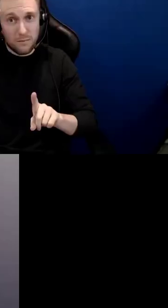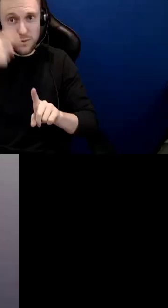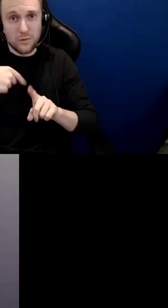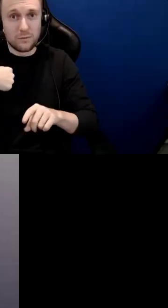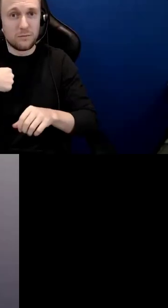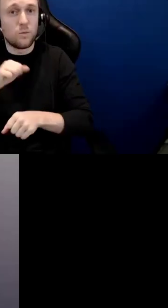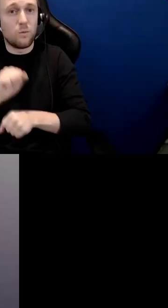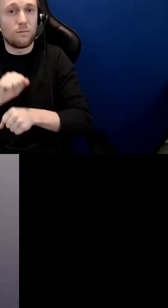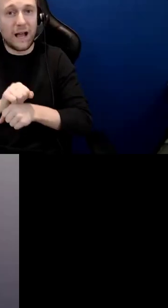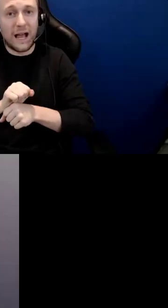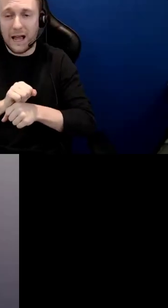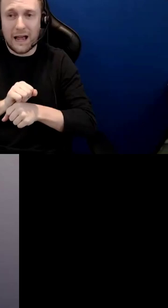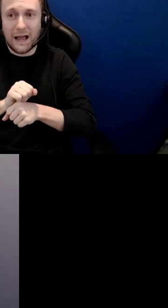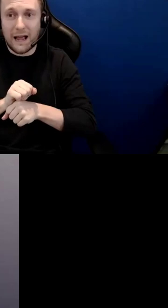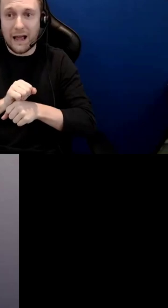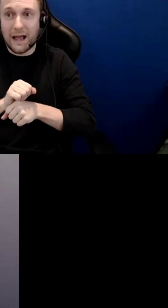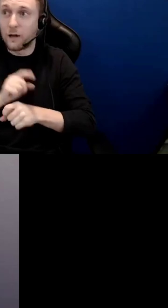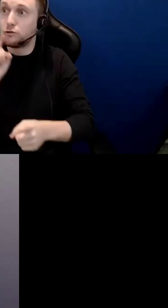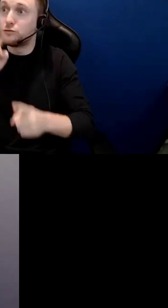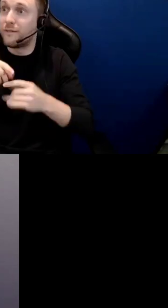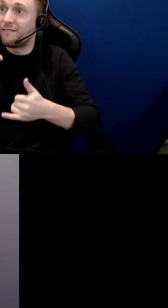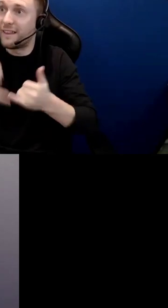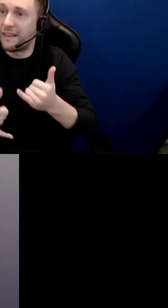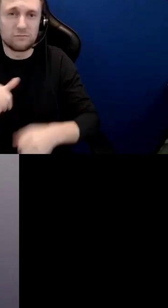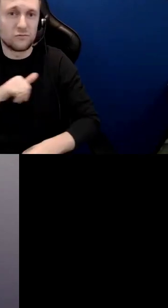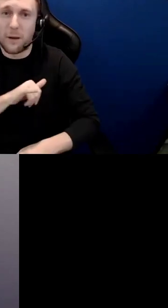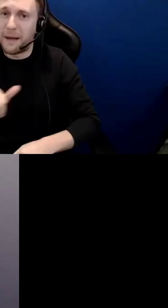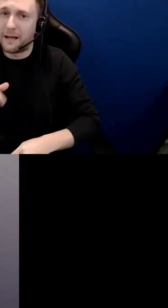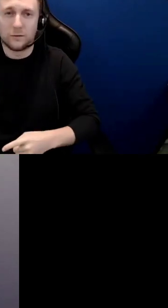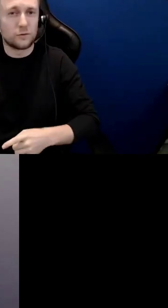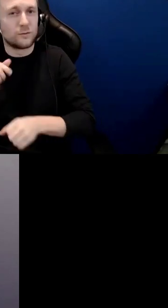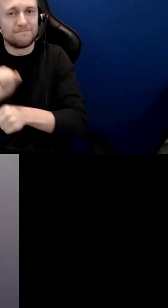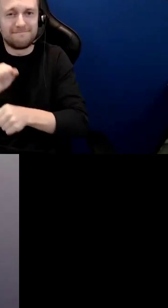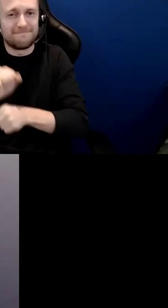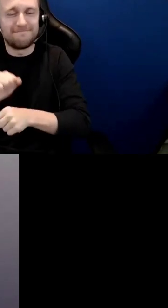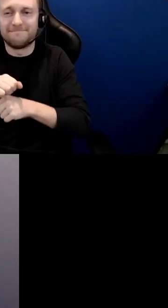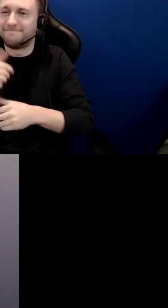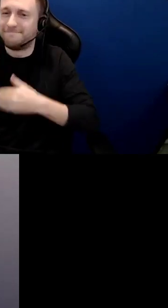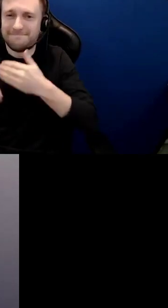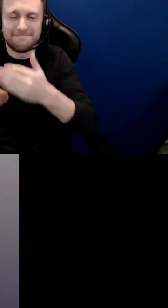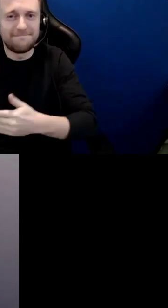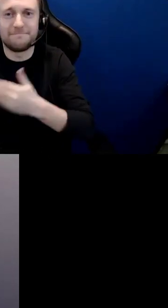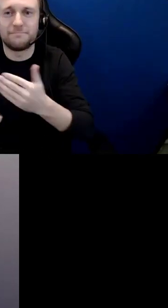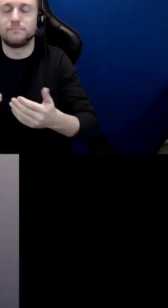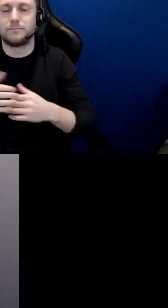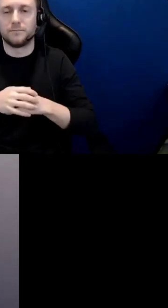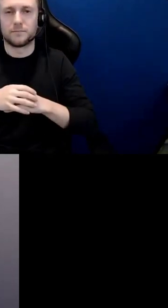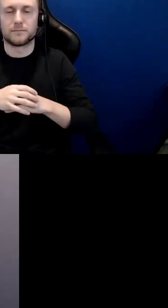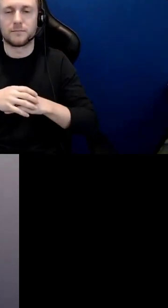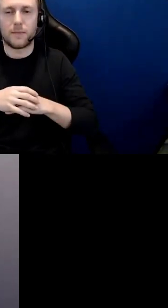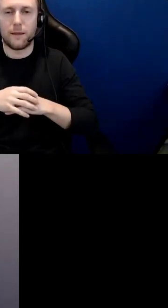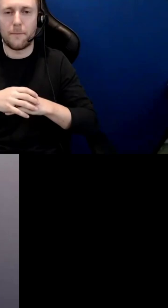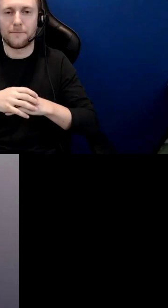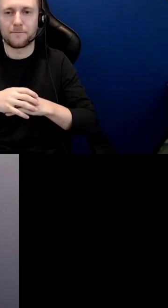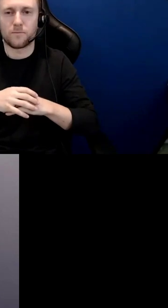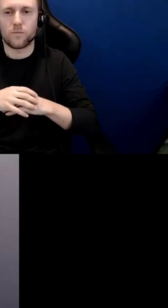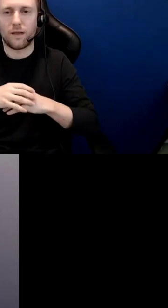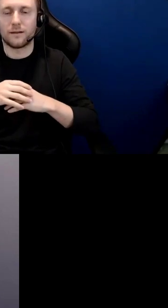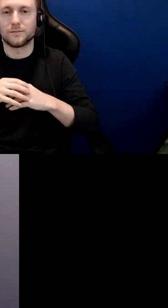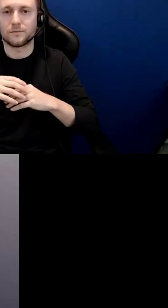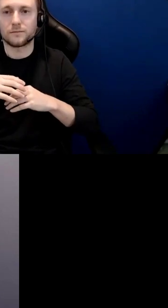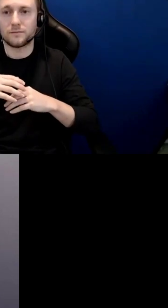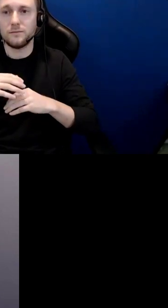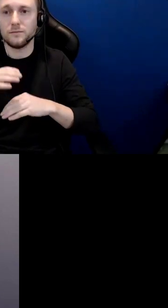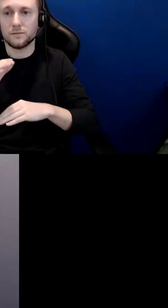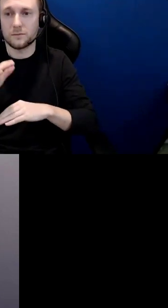uh and we invite you to reflect on where you are in this journey of learning and action right and doing